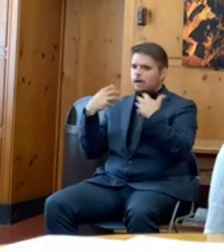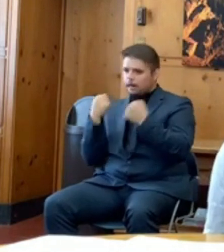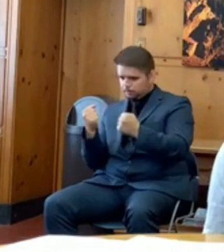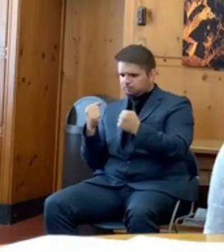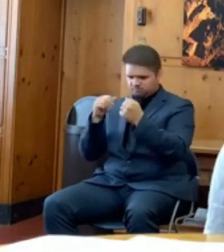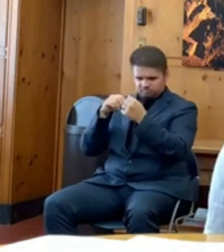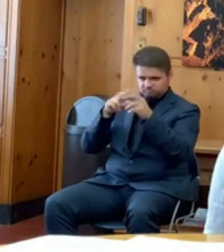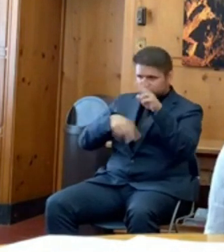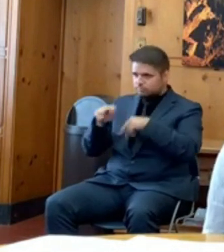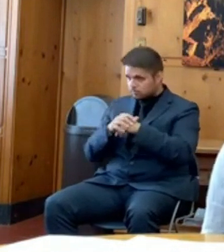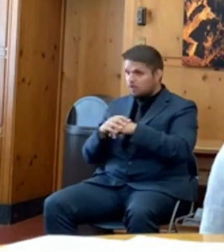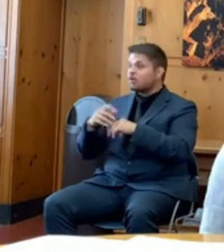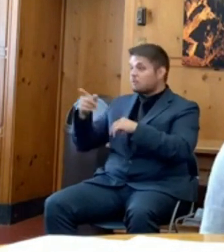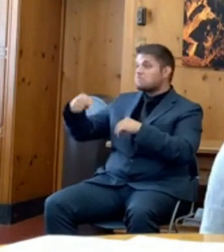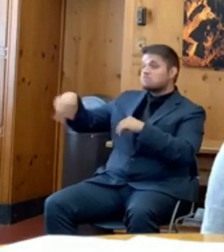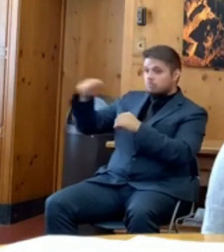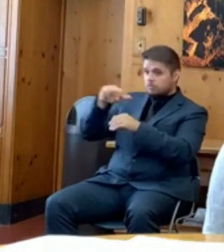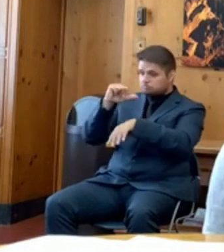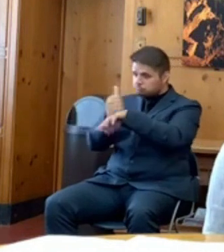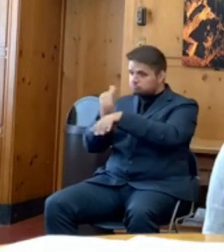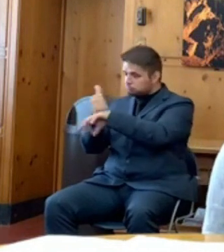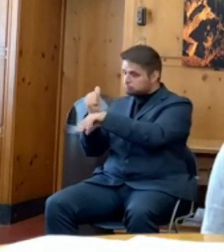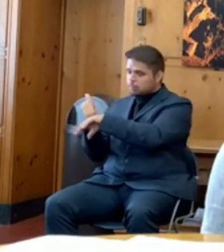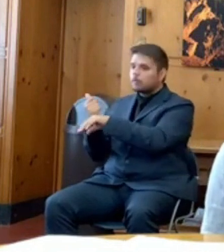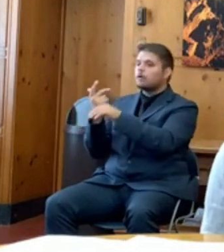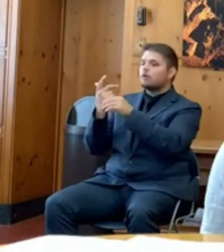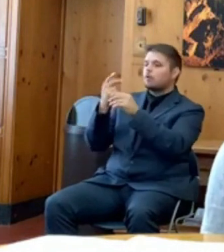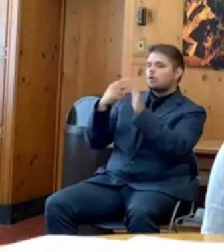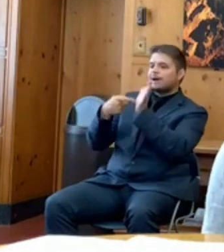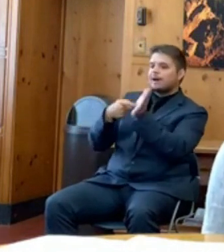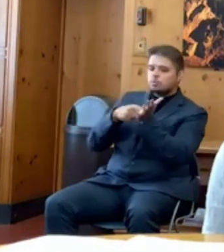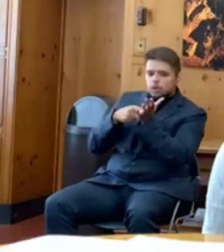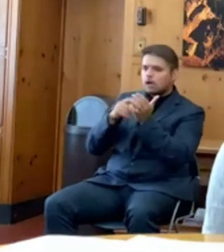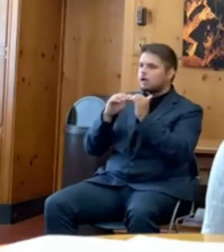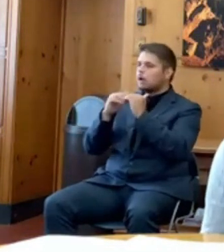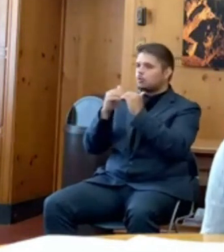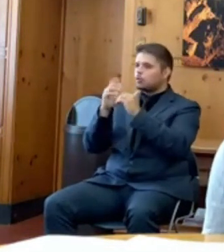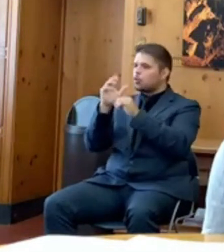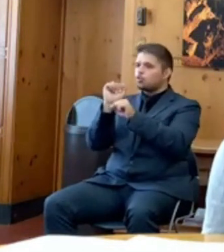guidelines in working with the Higher Education Coordinating Council.